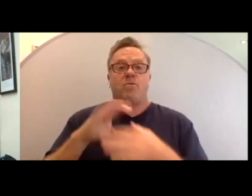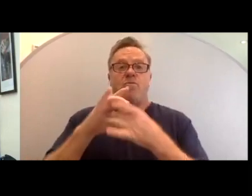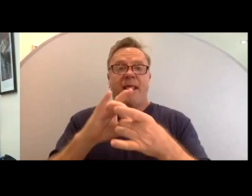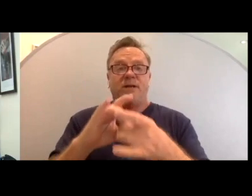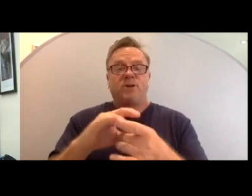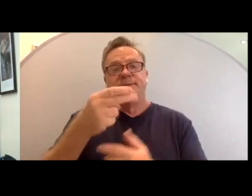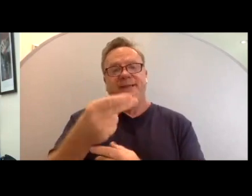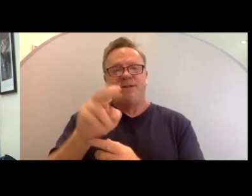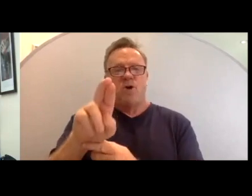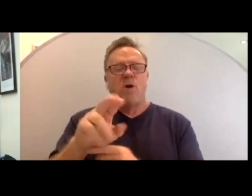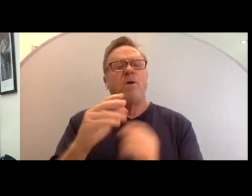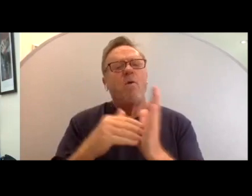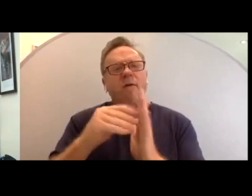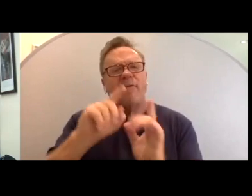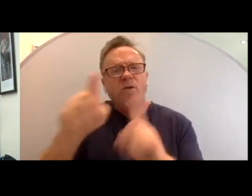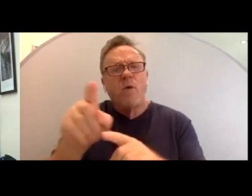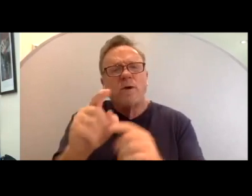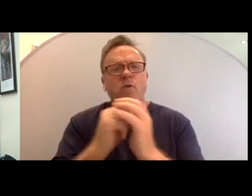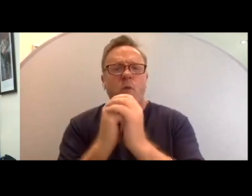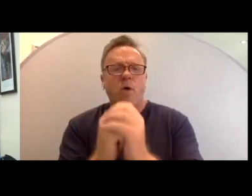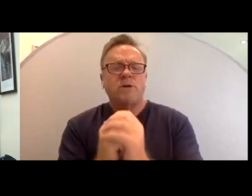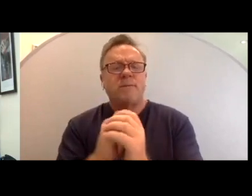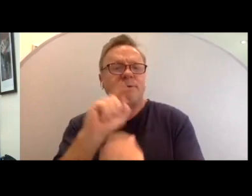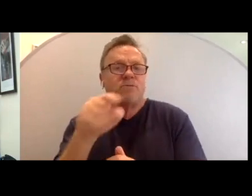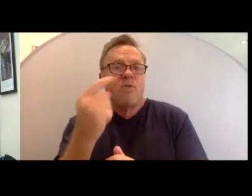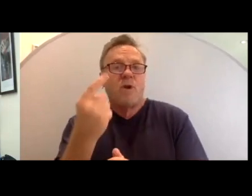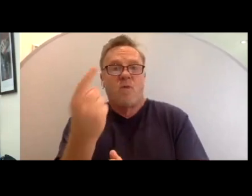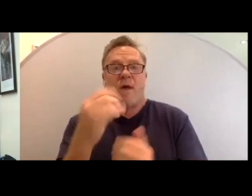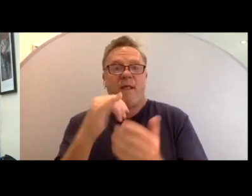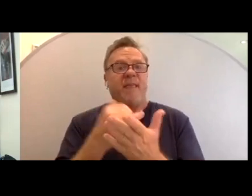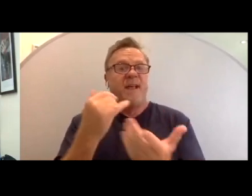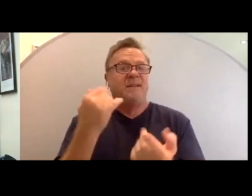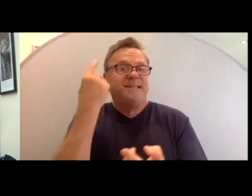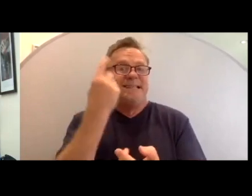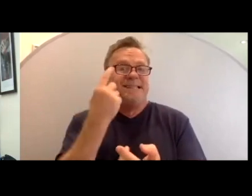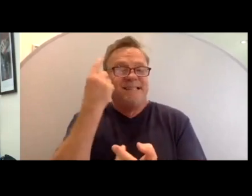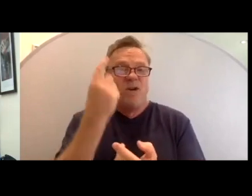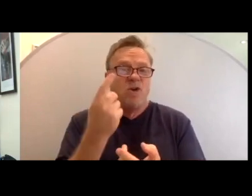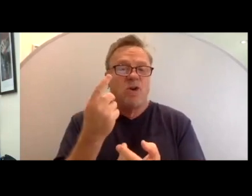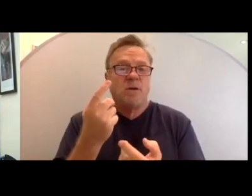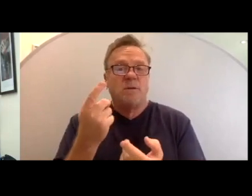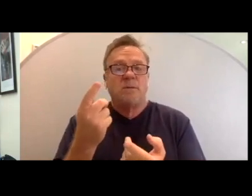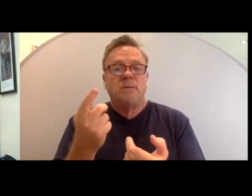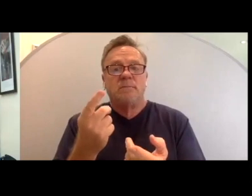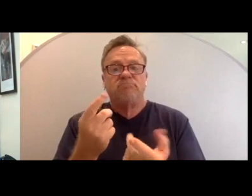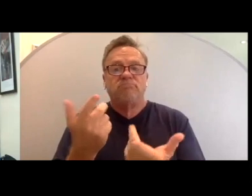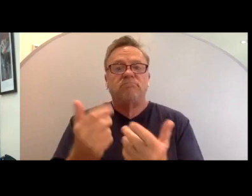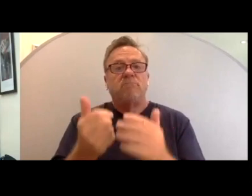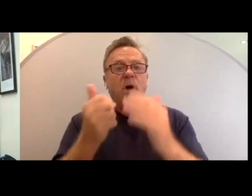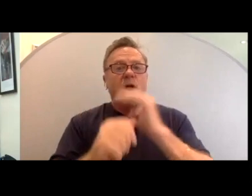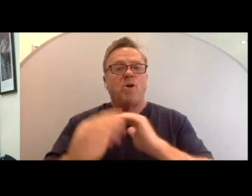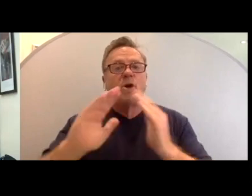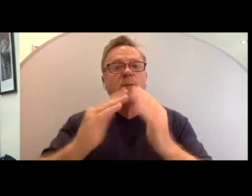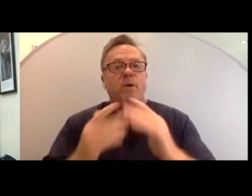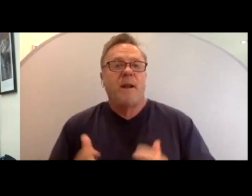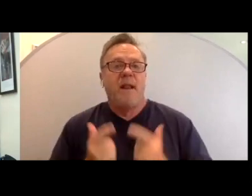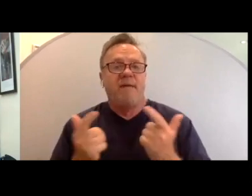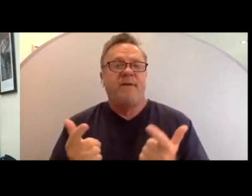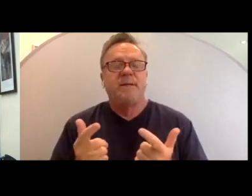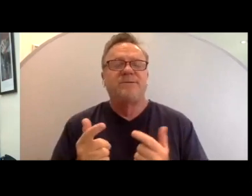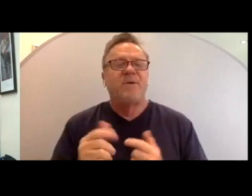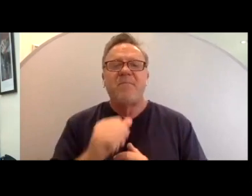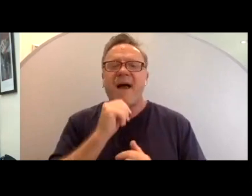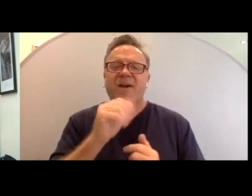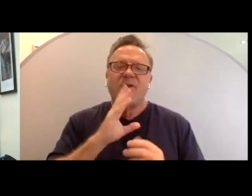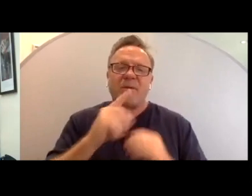Often attending worship is the only one that's considered under community living, and I'm not going to go into